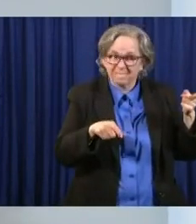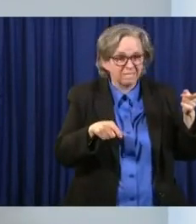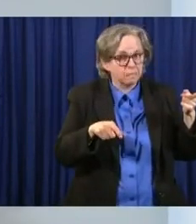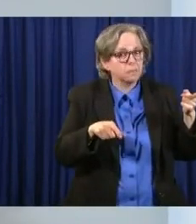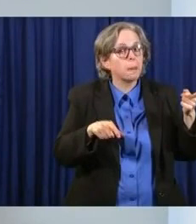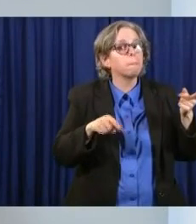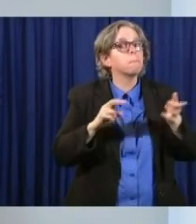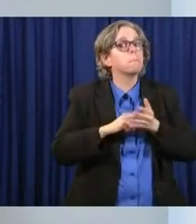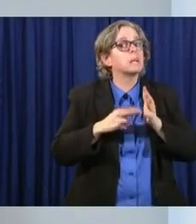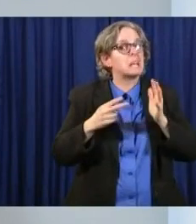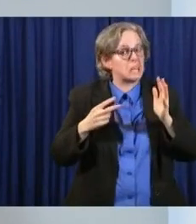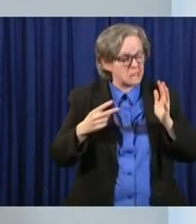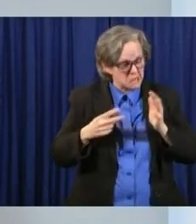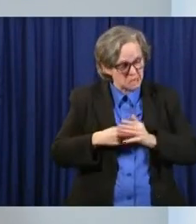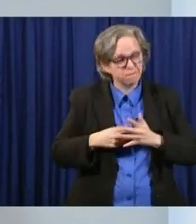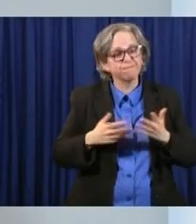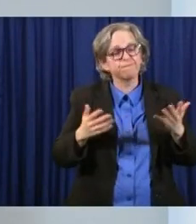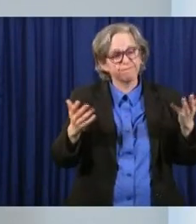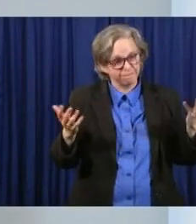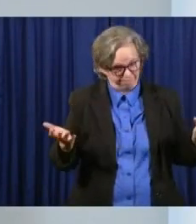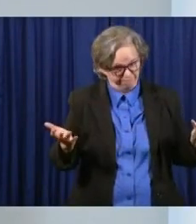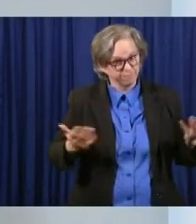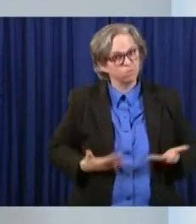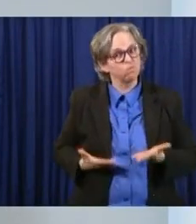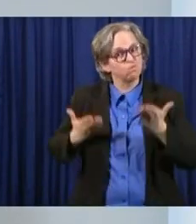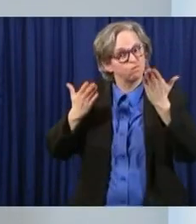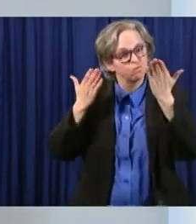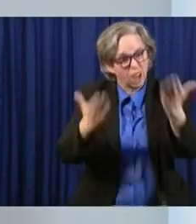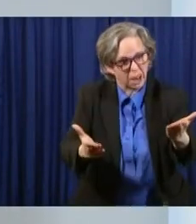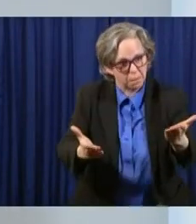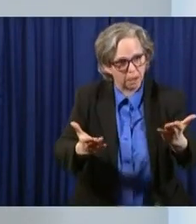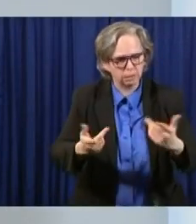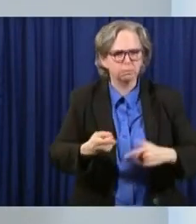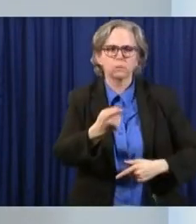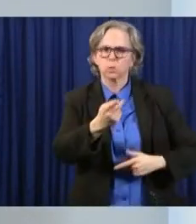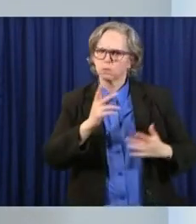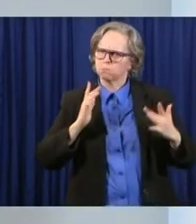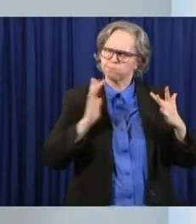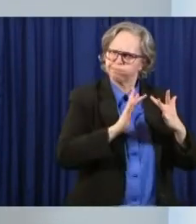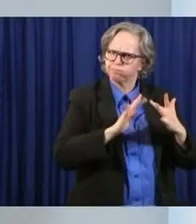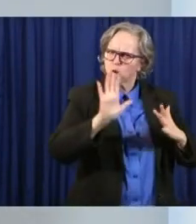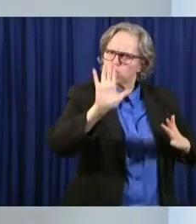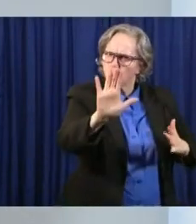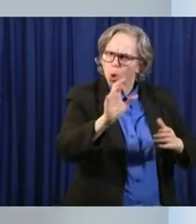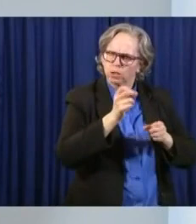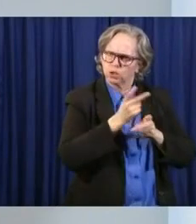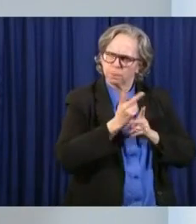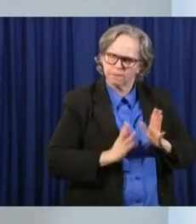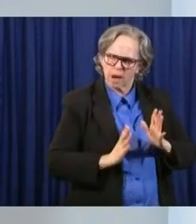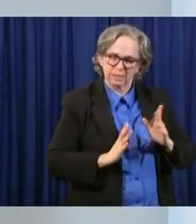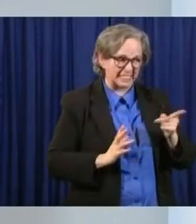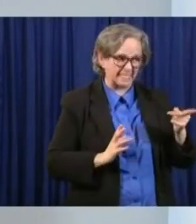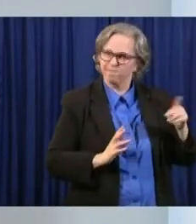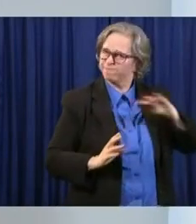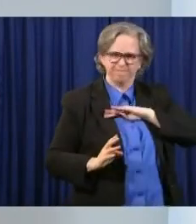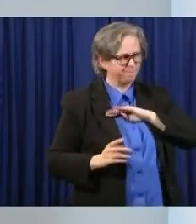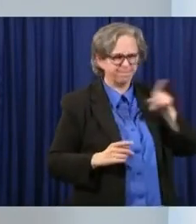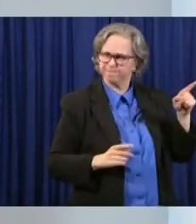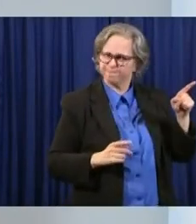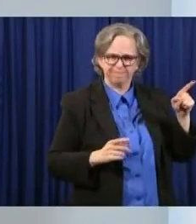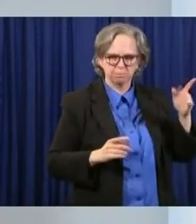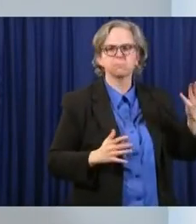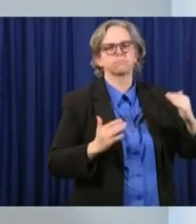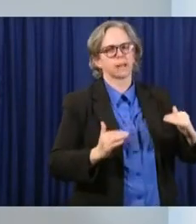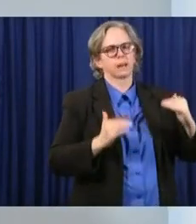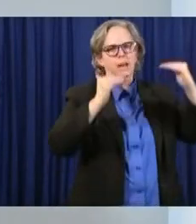then the recommendation, talk to that employer. And if the employer won't do it, then, as the governor mentioned, you can go to the health department.